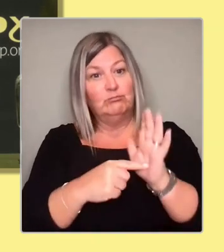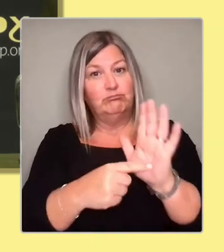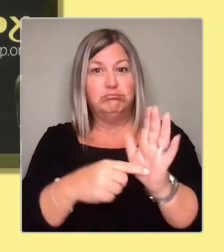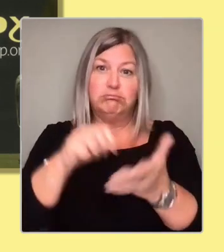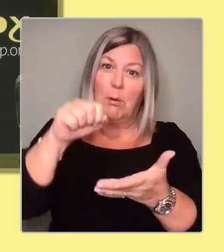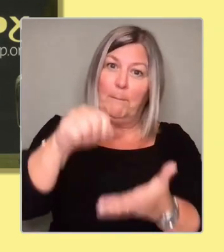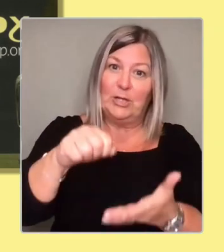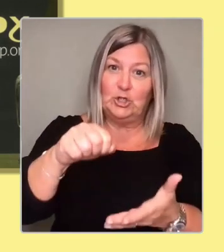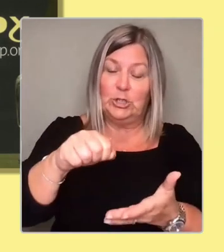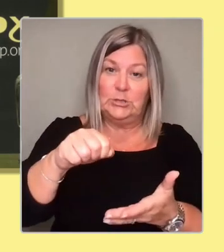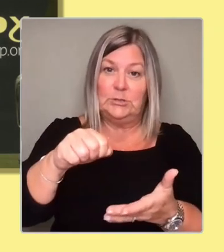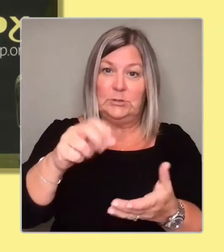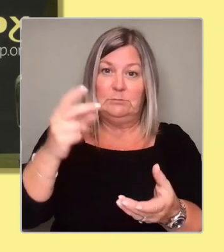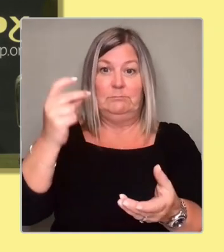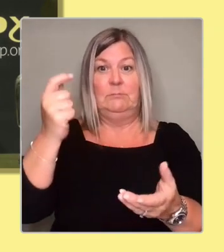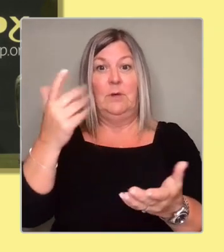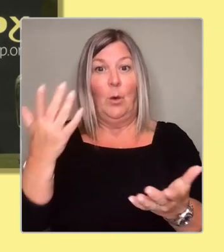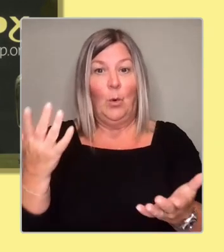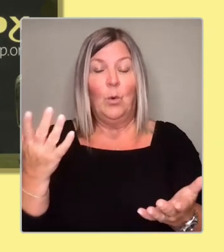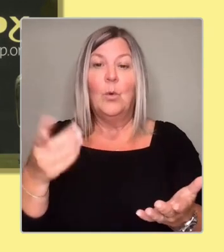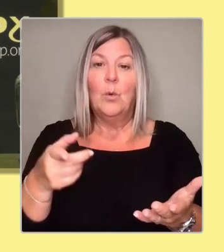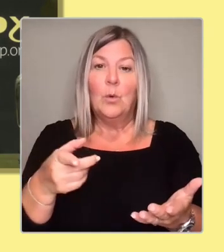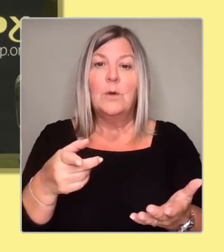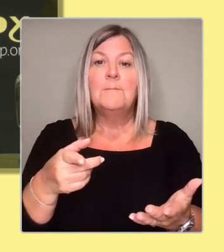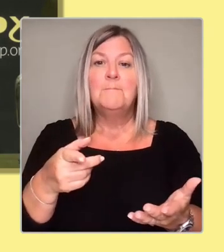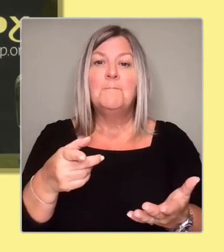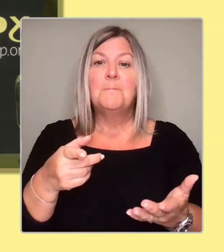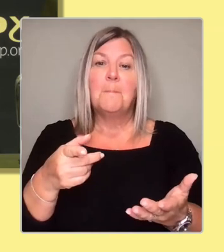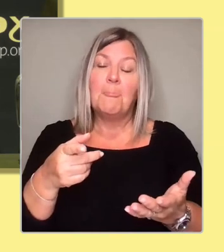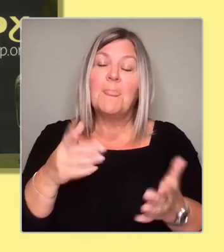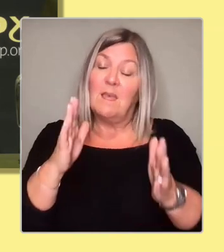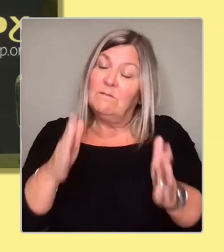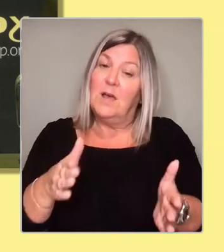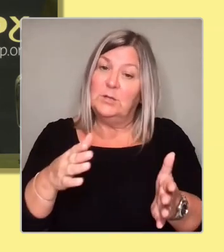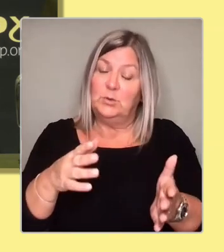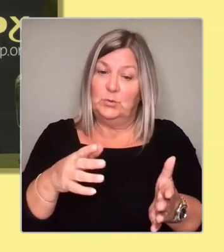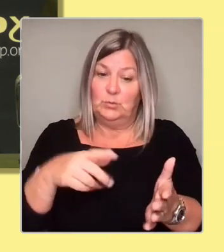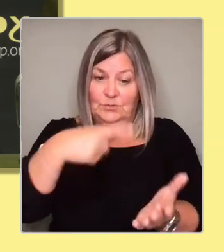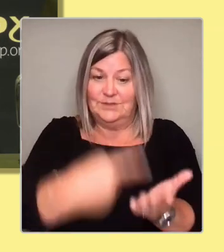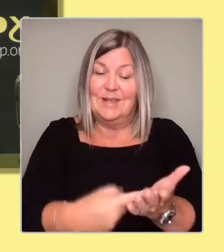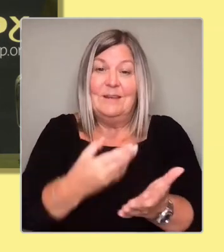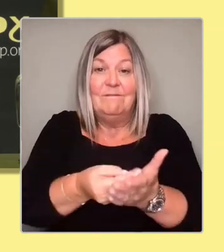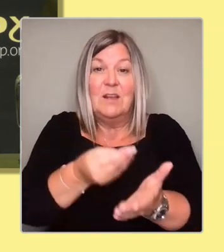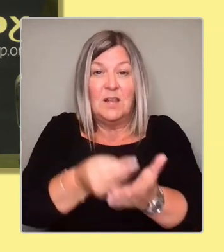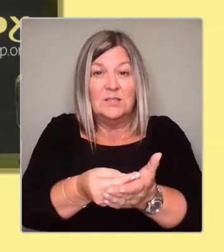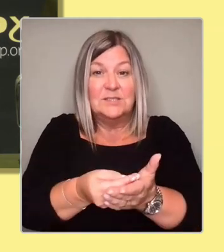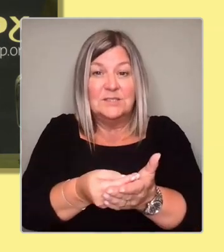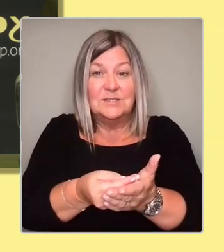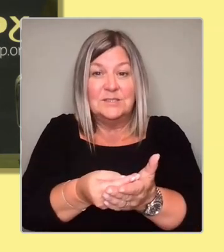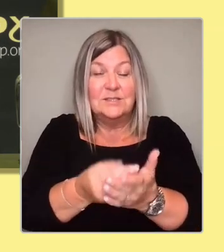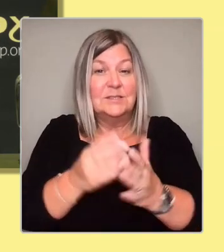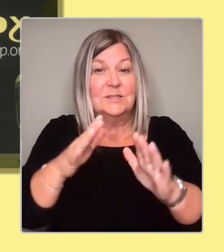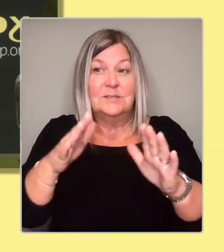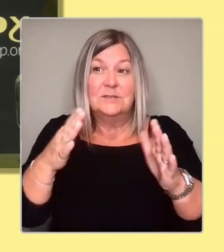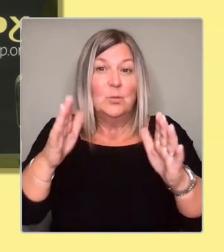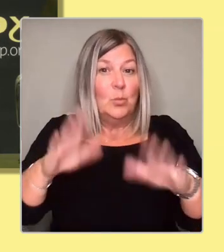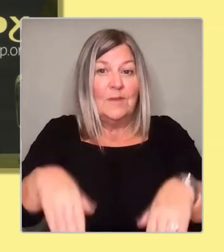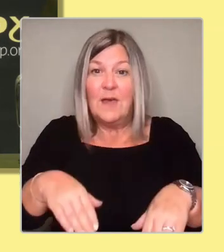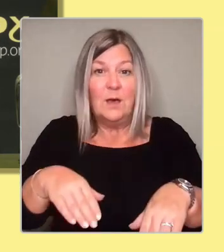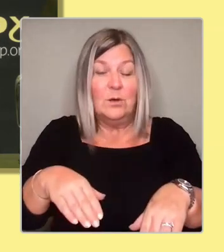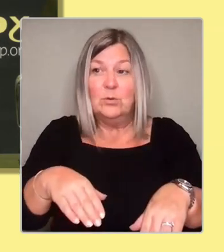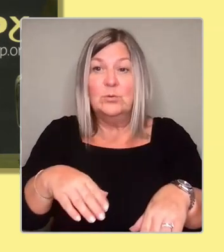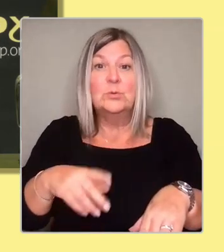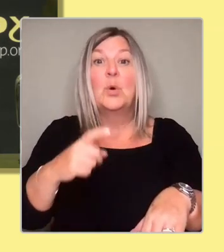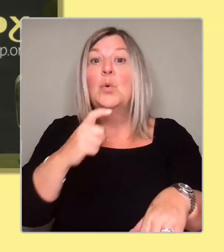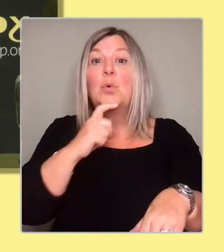I have made financial decisions without any distinction of who is receiving them. And I think that is